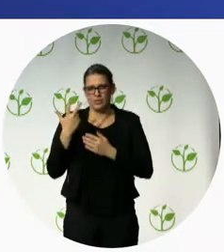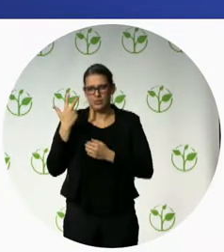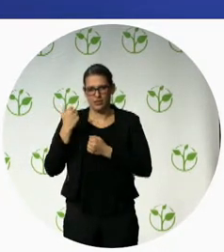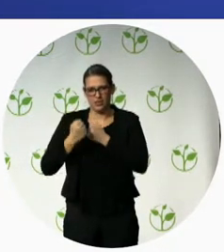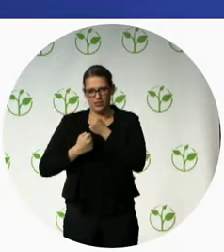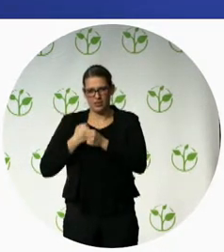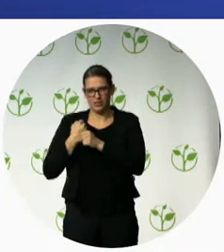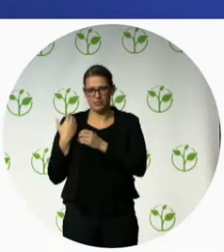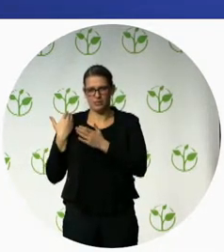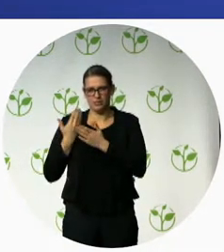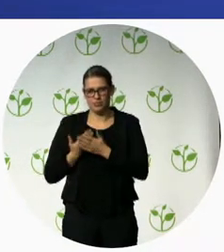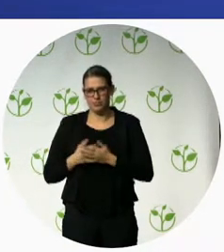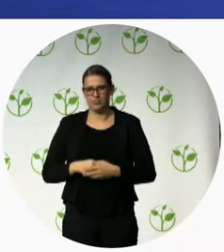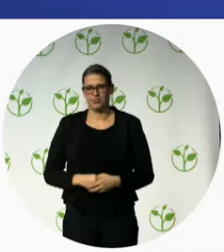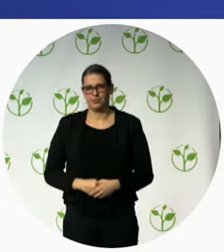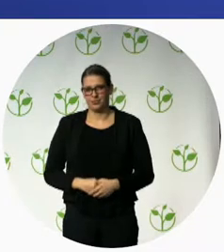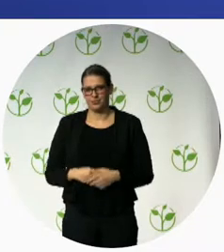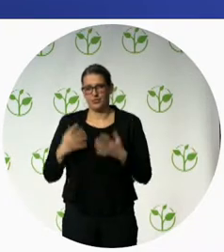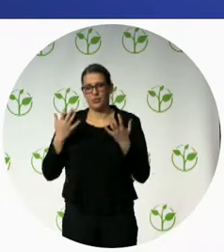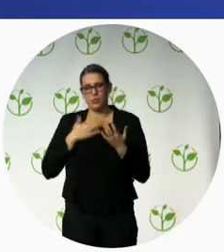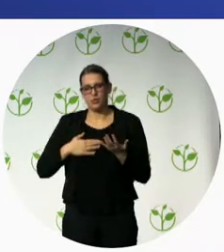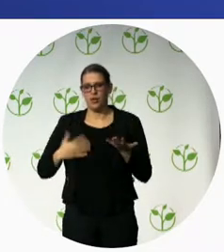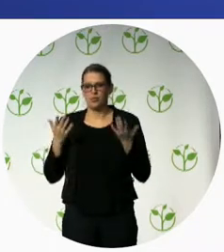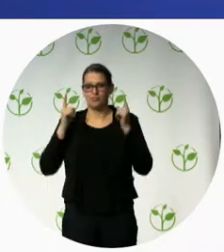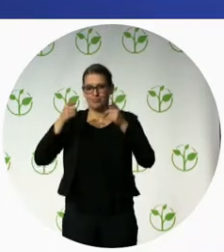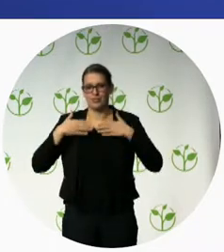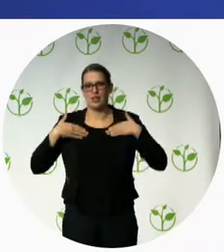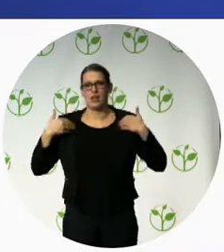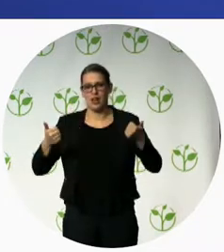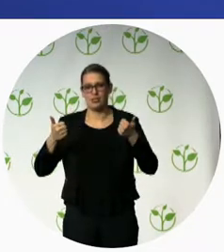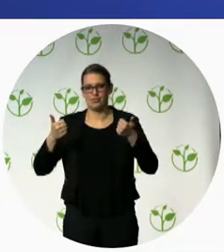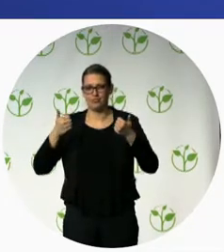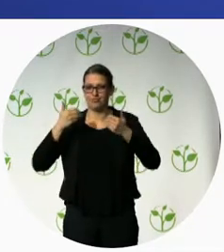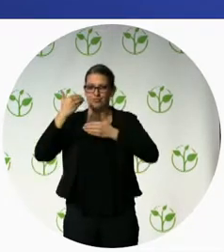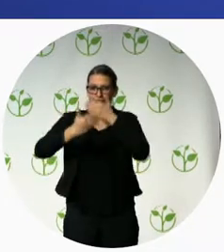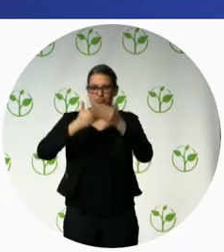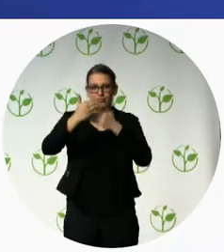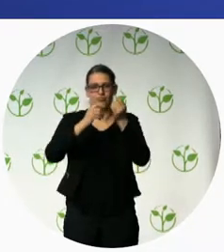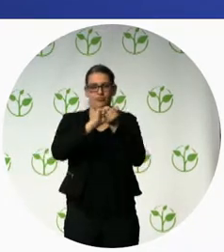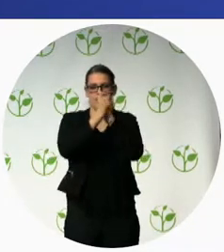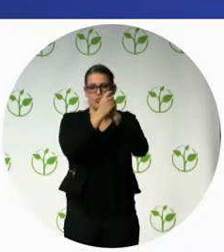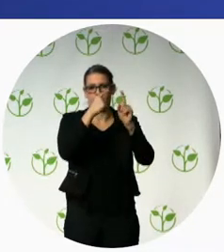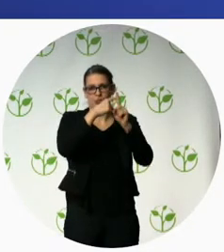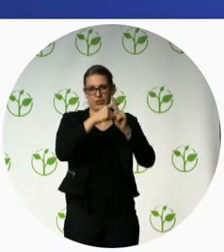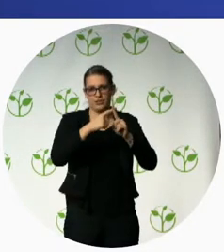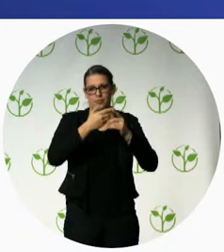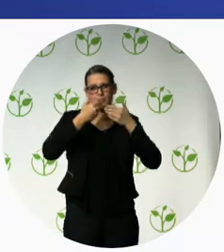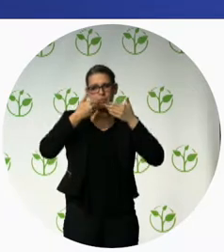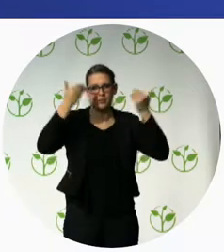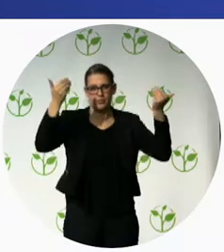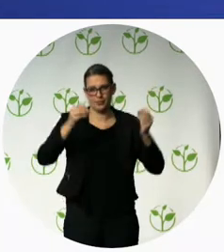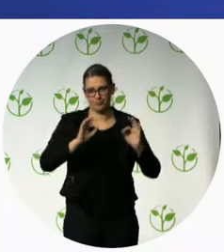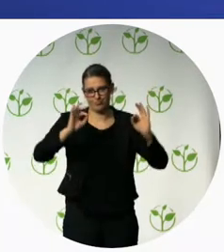physical rehabilitation system and support persons with disabilities in accessing products and services